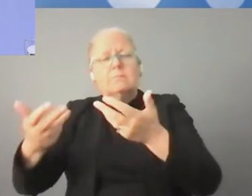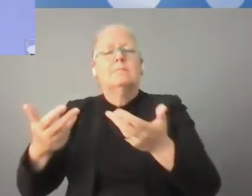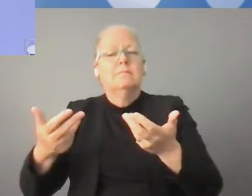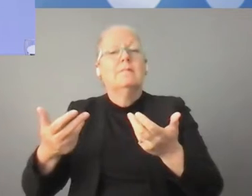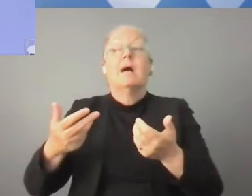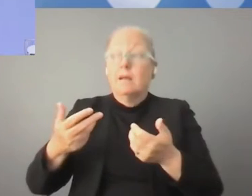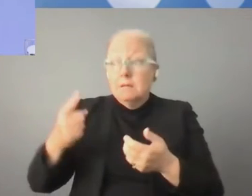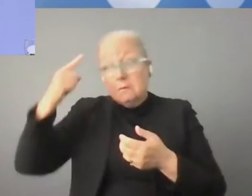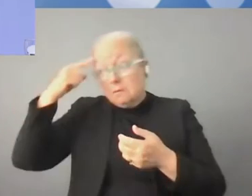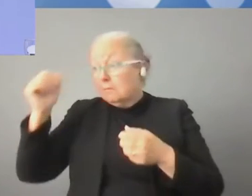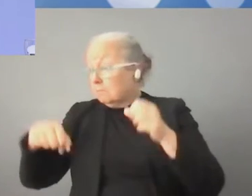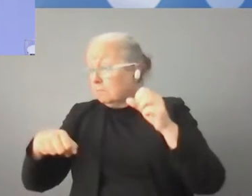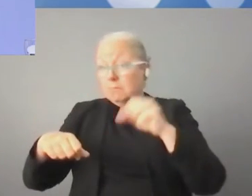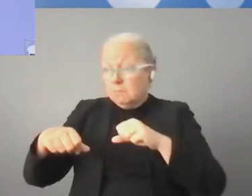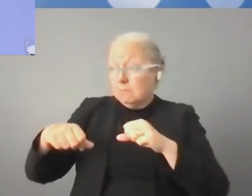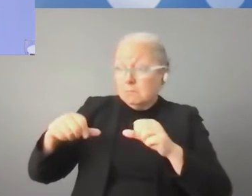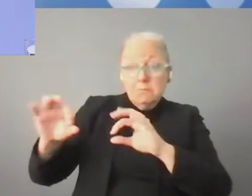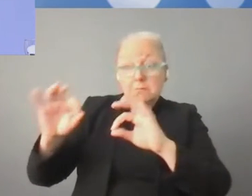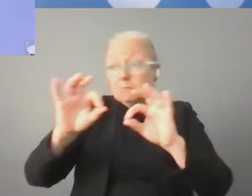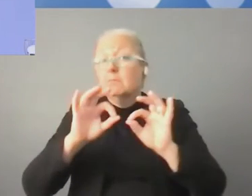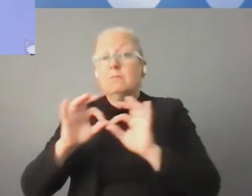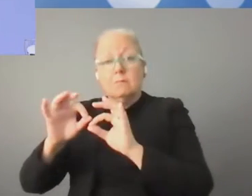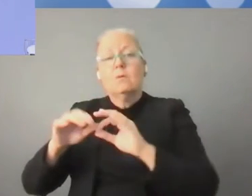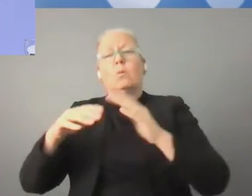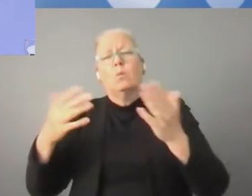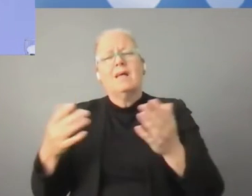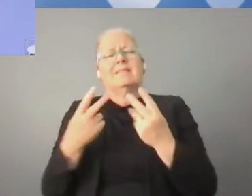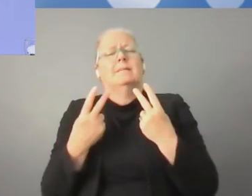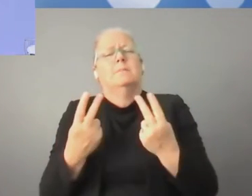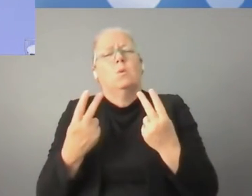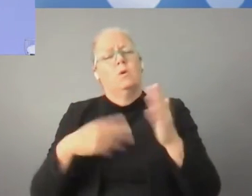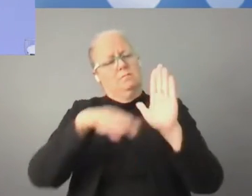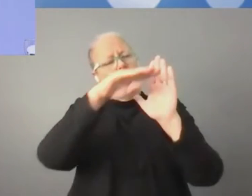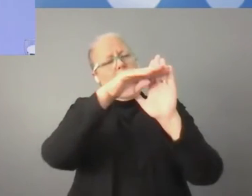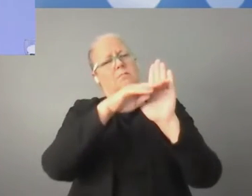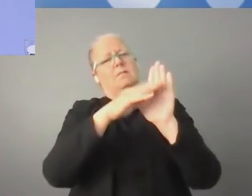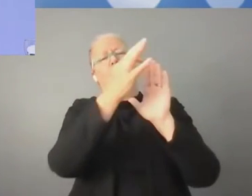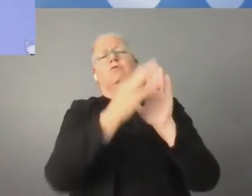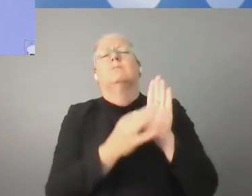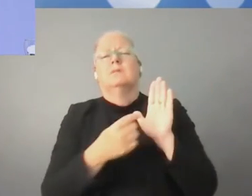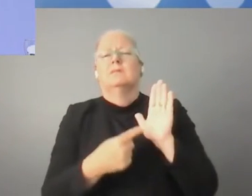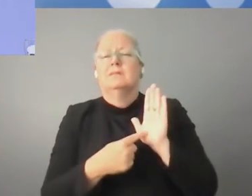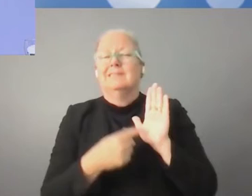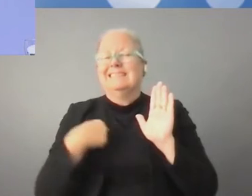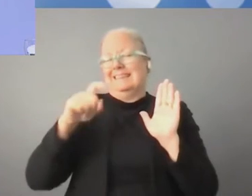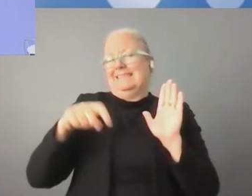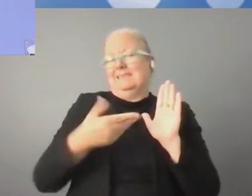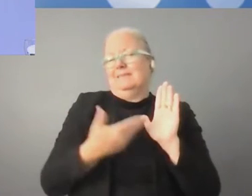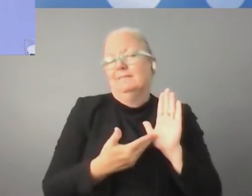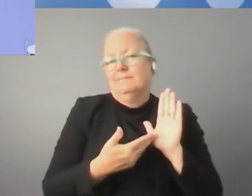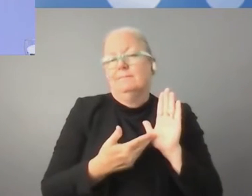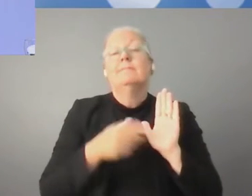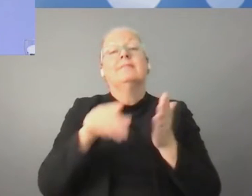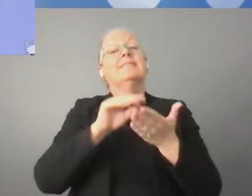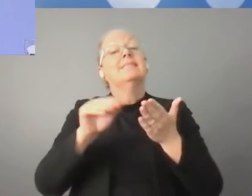the core principles we need in these regulations. And, as you know, the Secretary General